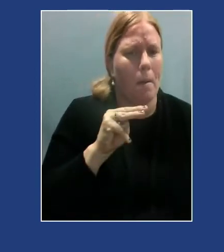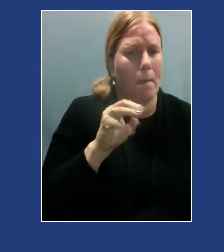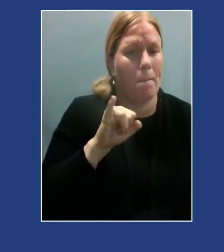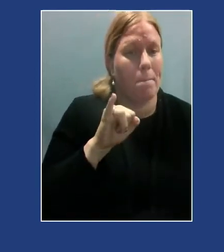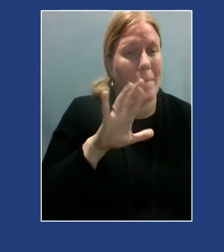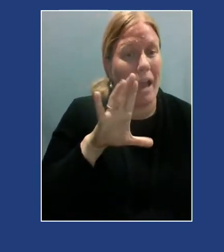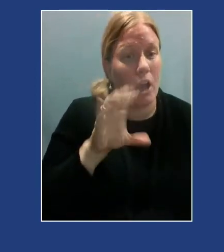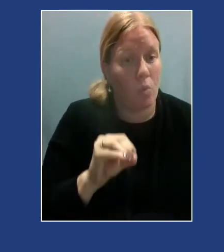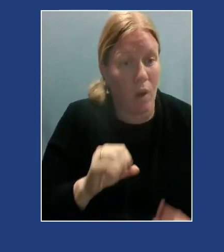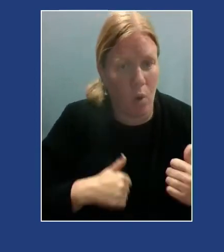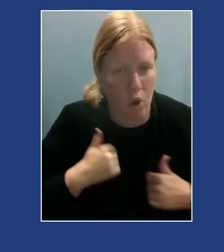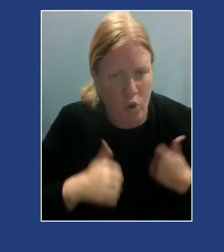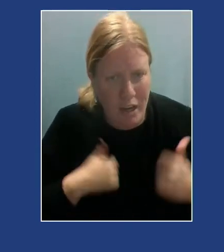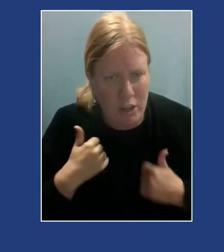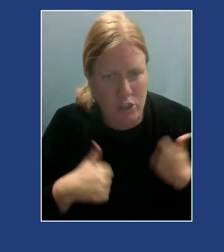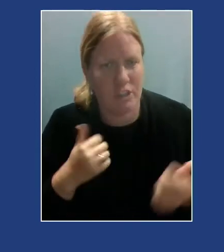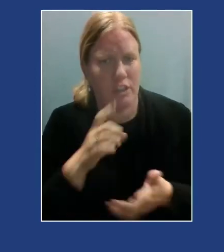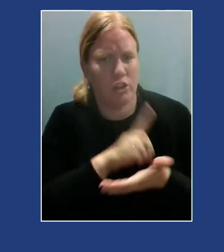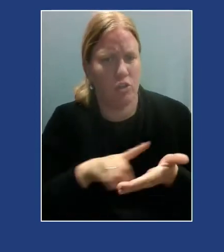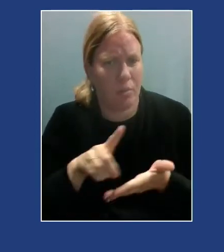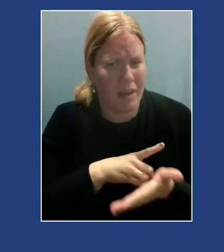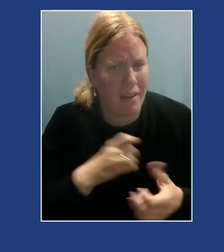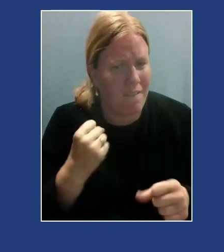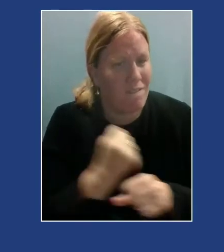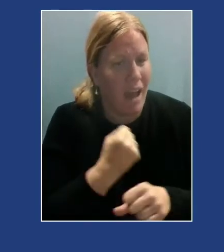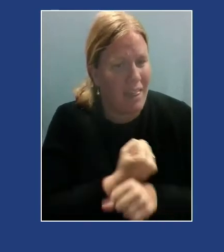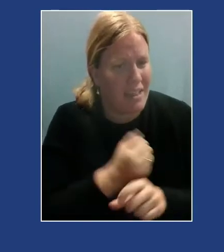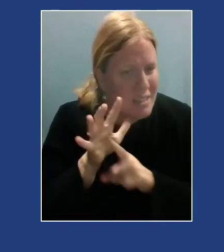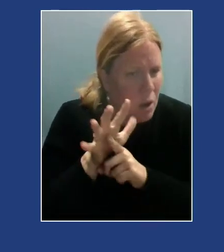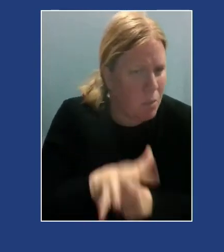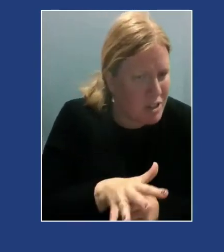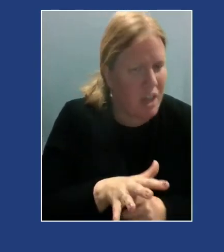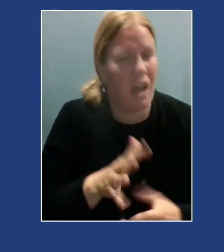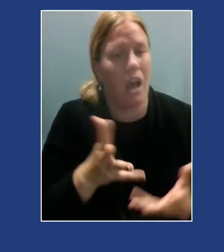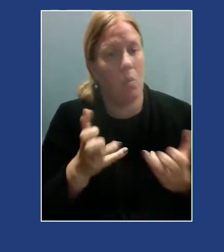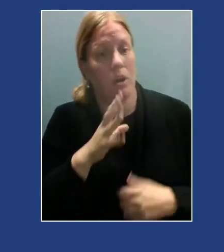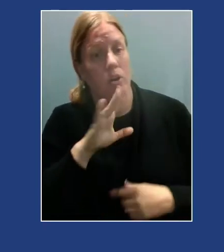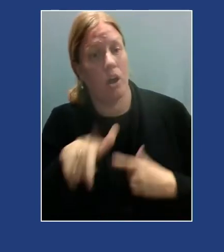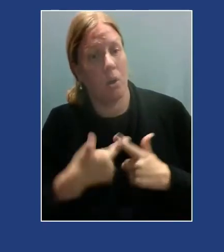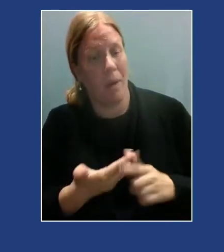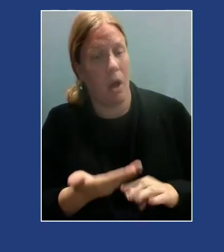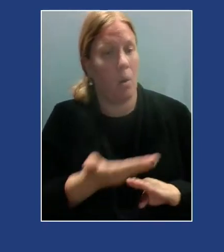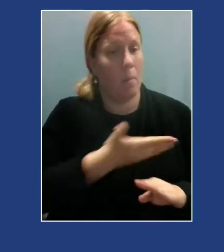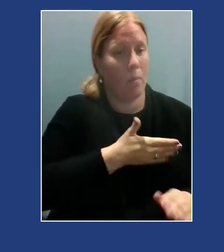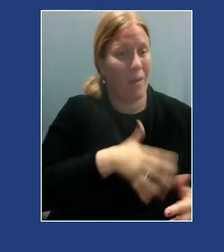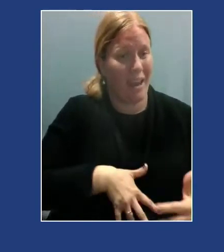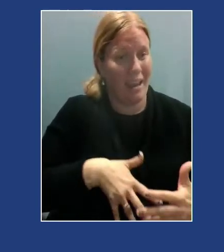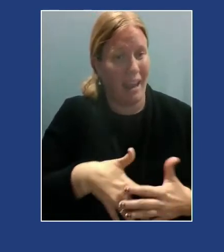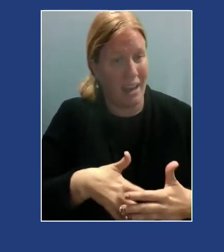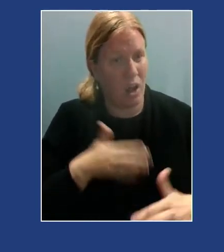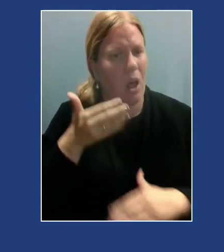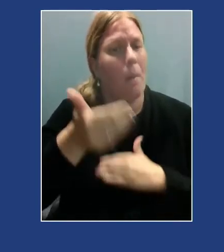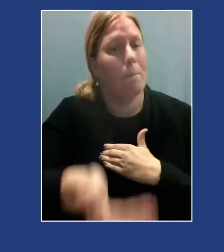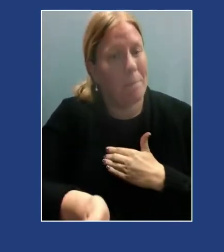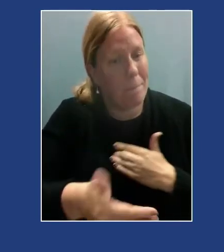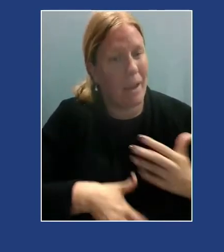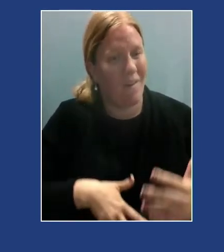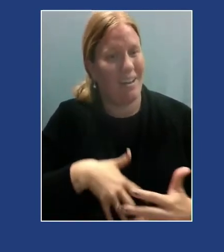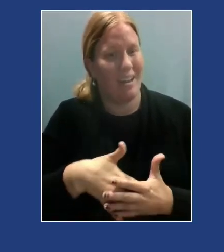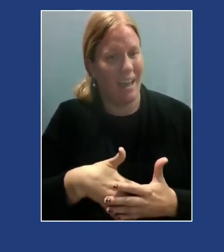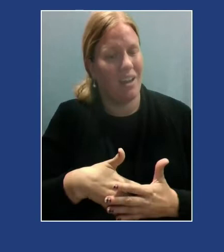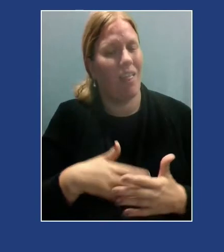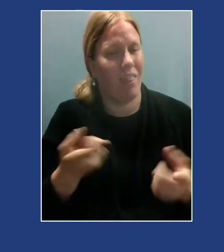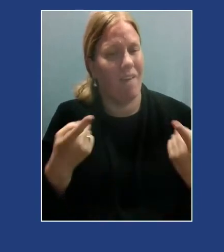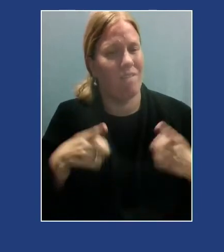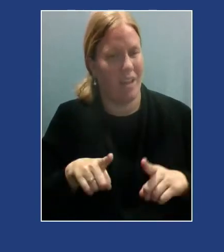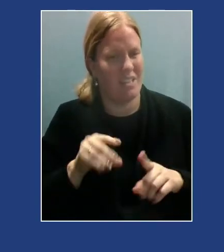I want to invite that into the room. I want to talk about prenatal and perinatal events that might have affected them or still